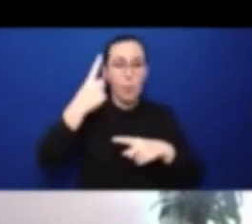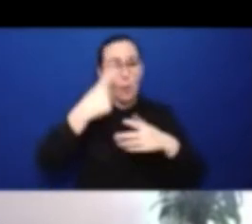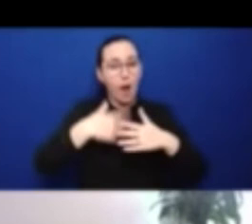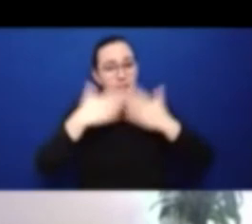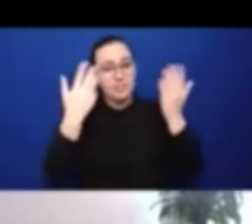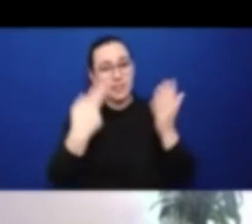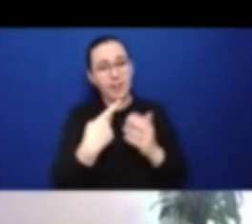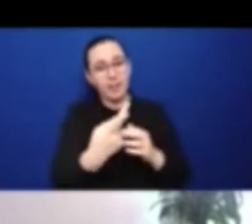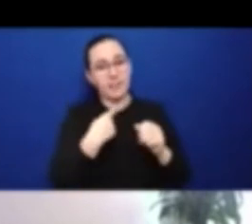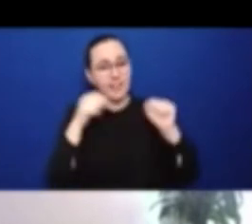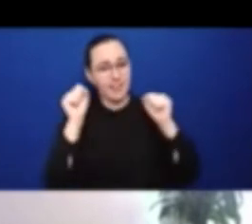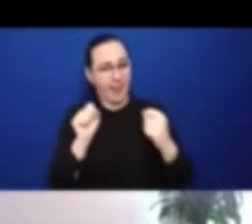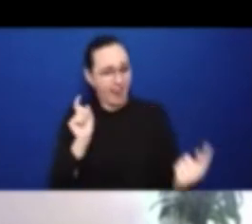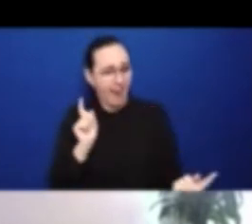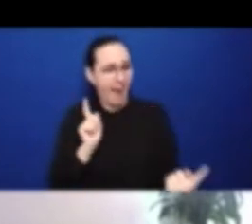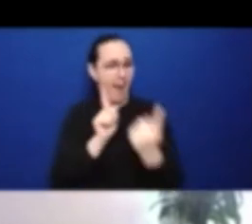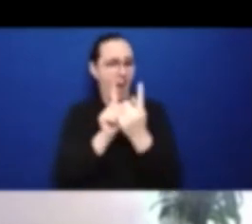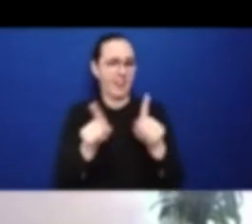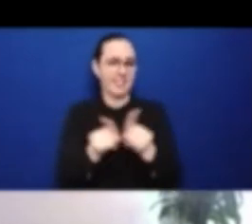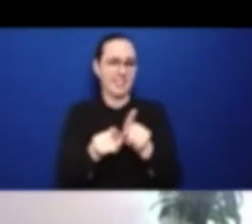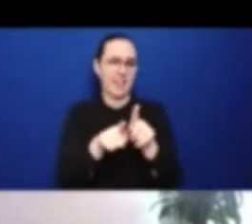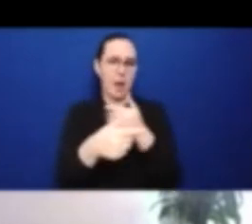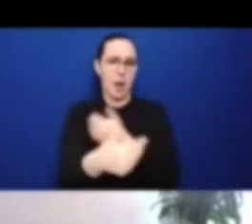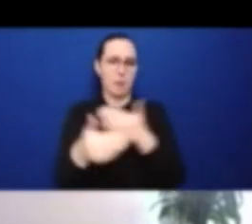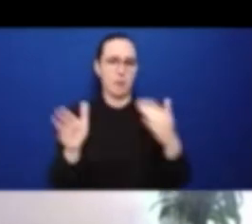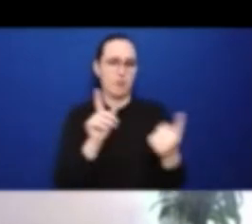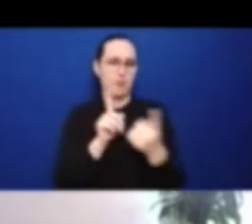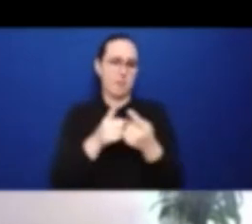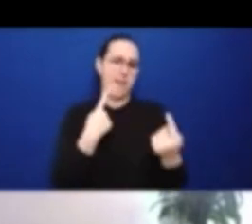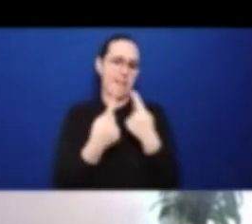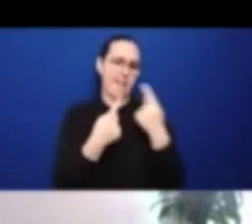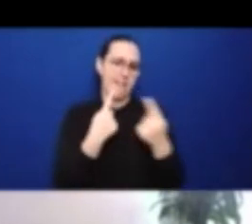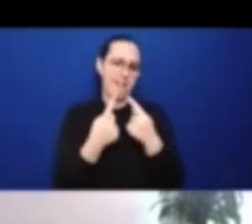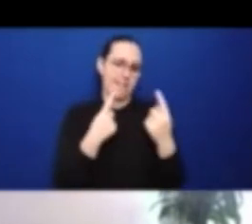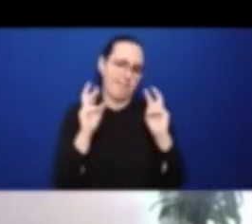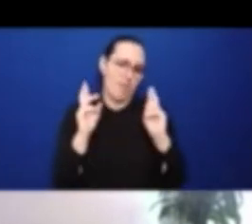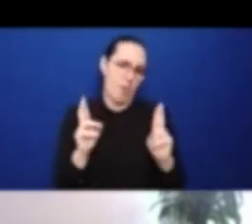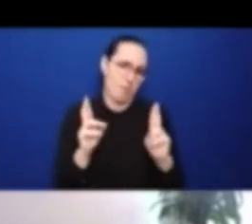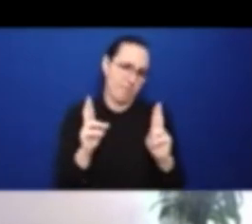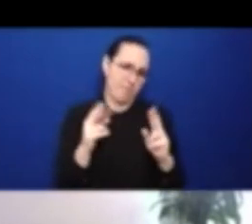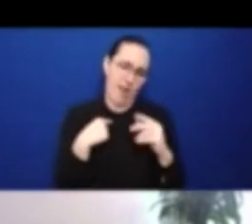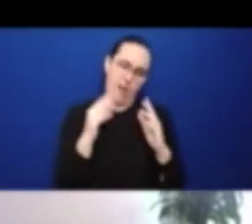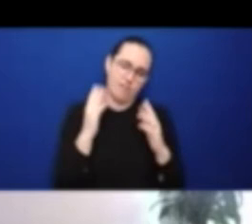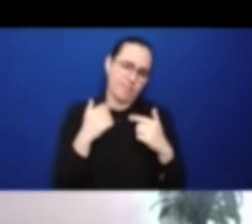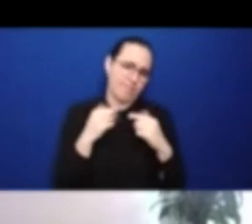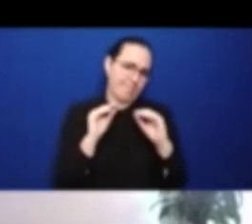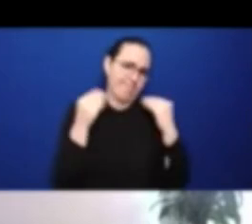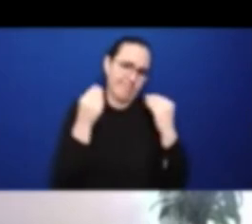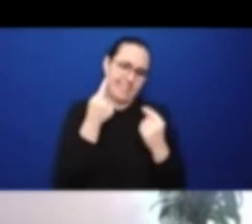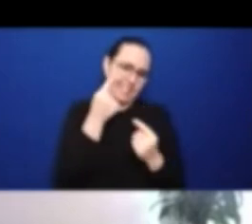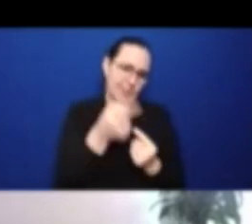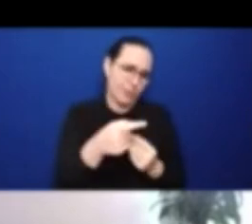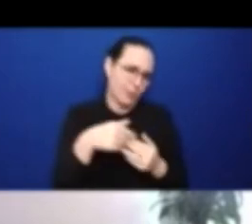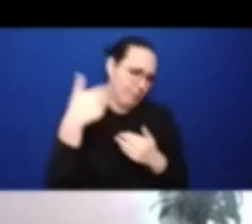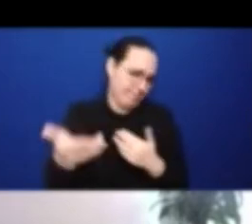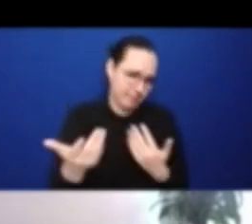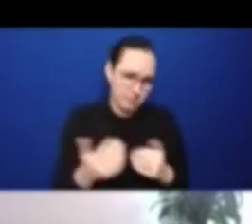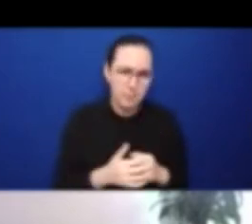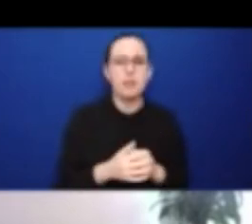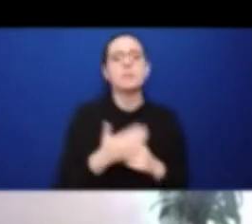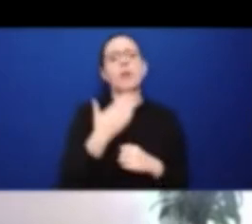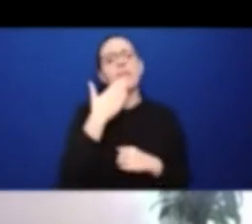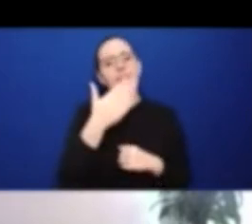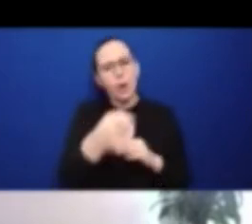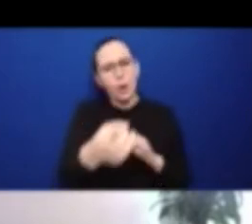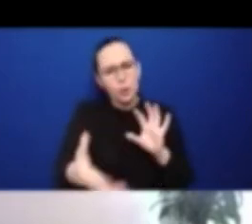pleasure for me. So allow me to thank you again for joining us. And to thank Kiko and your colleagues for